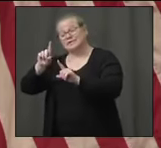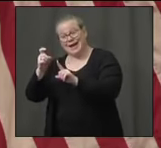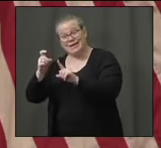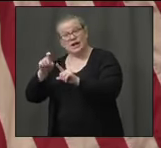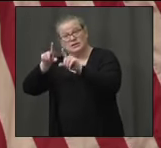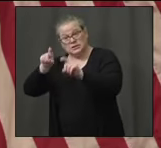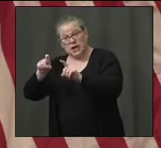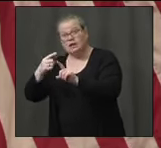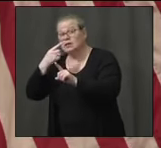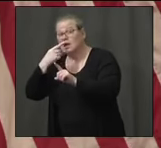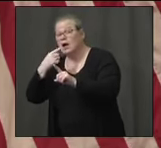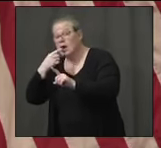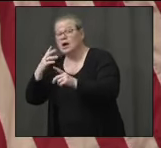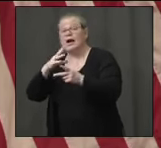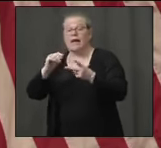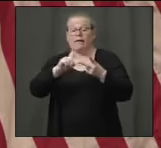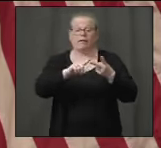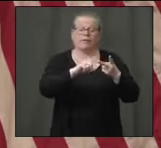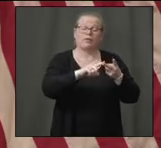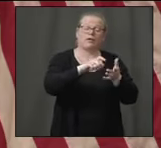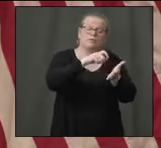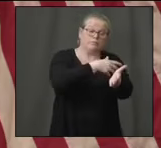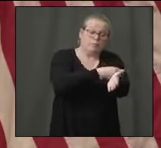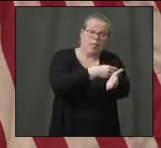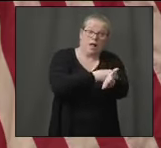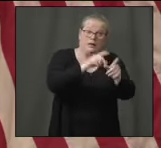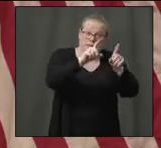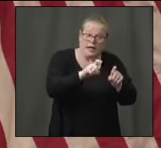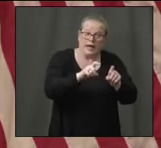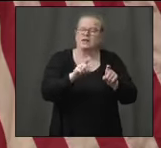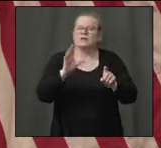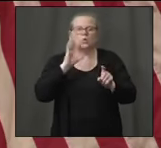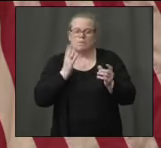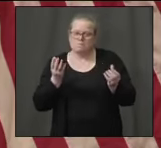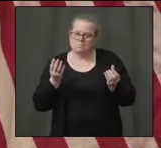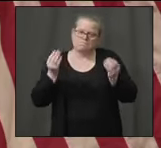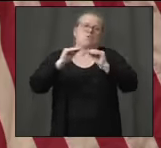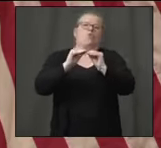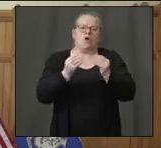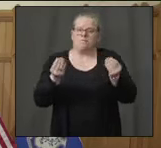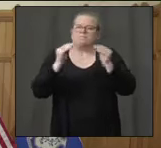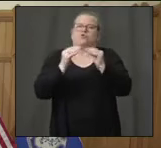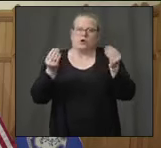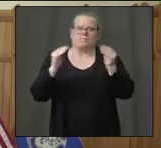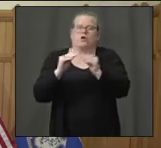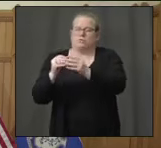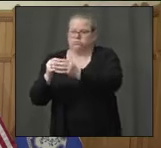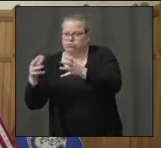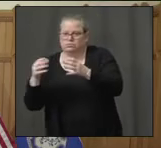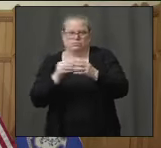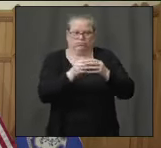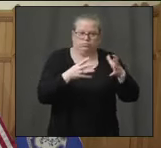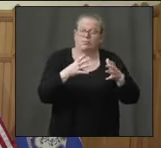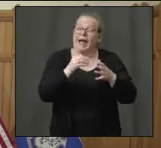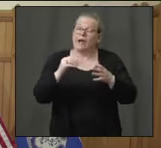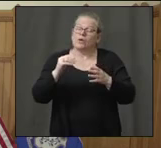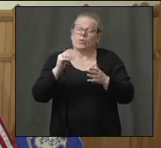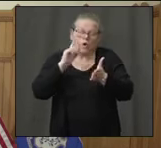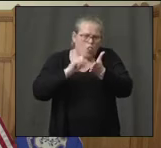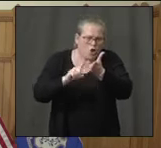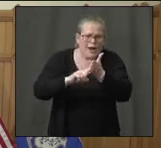will ramp up considerably, and we're looking at ways to expand it even beyond that. Female Is there a shortage of